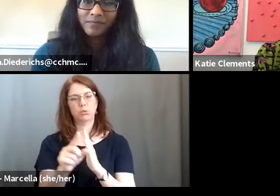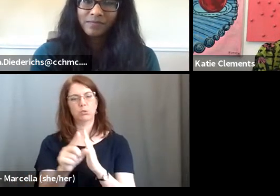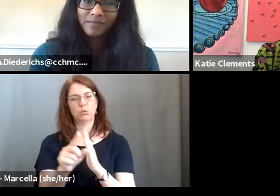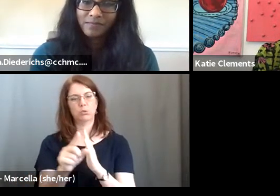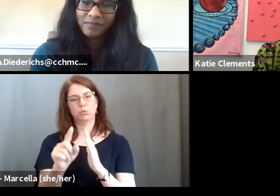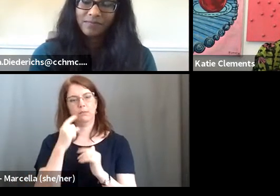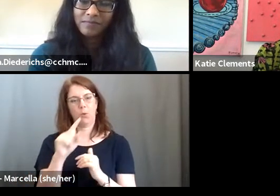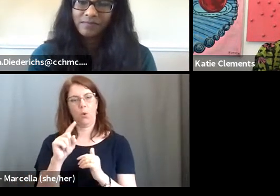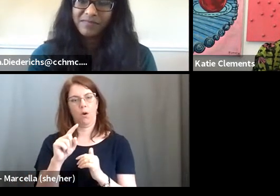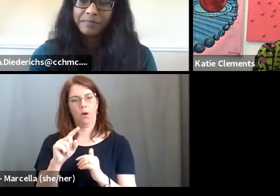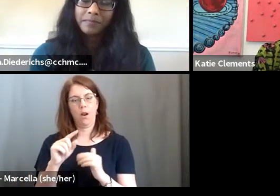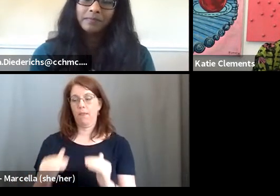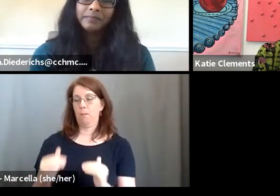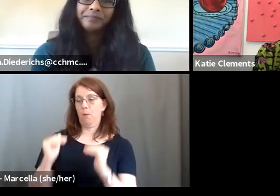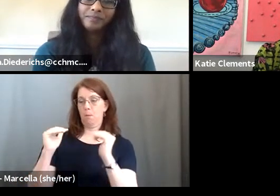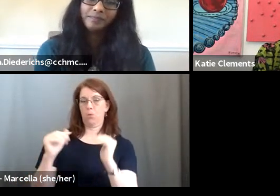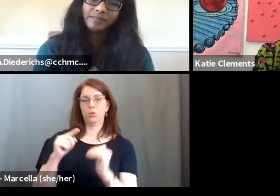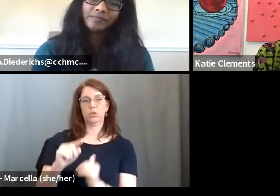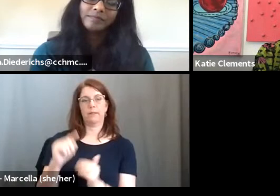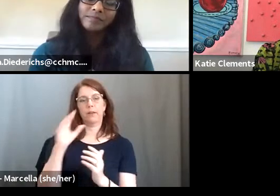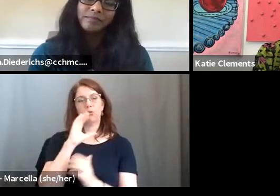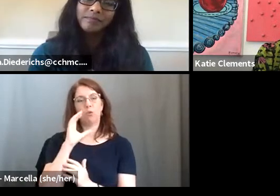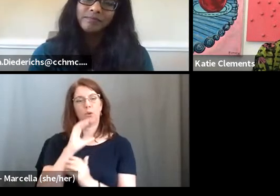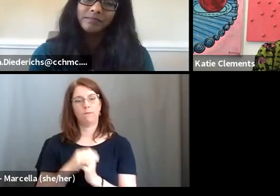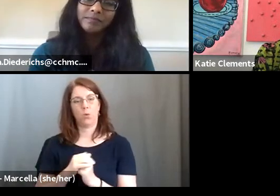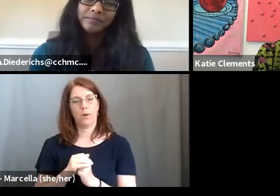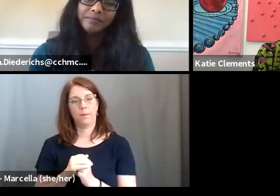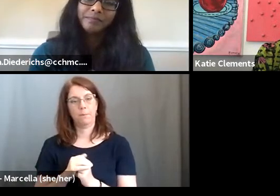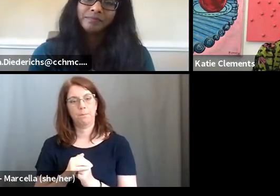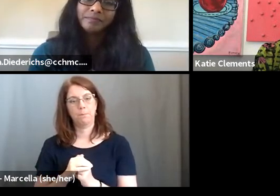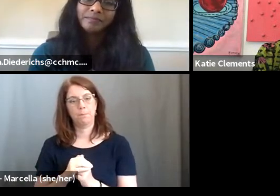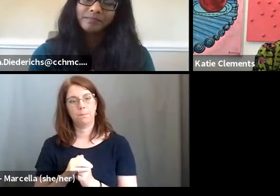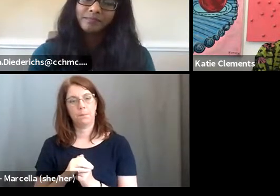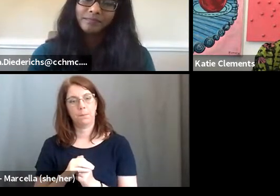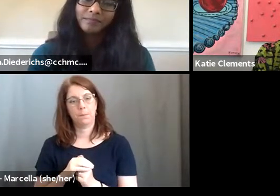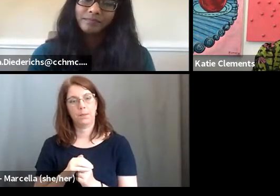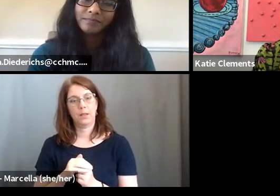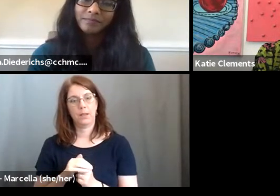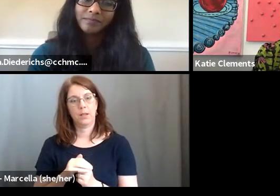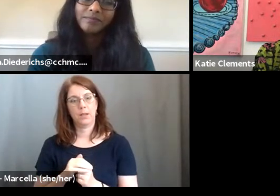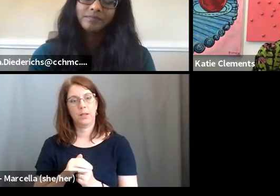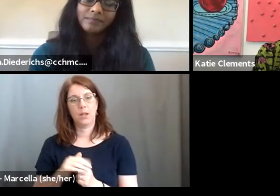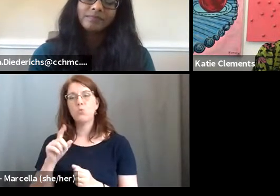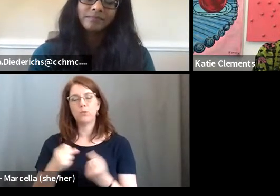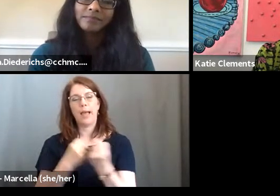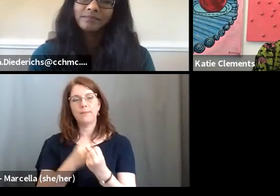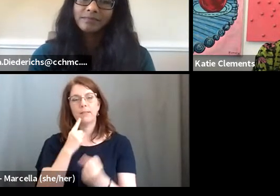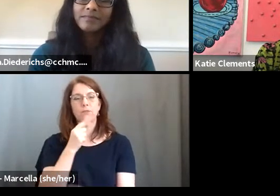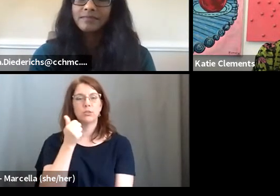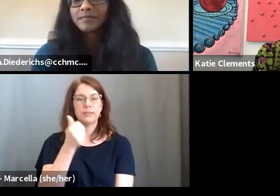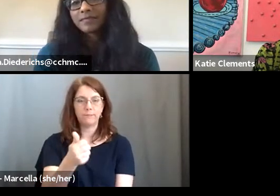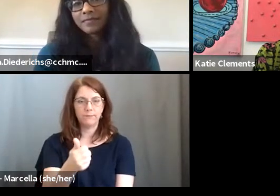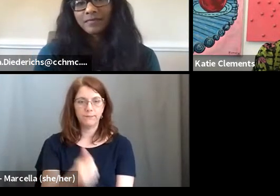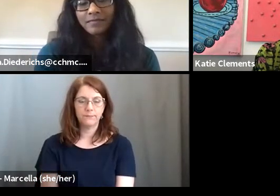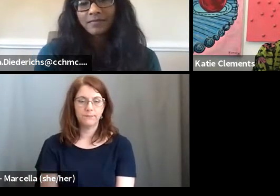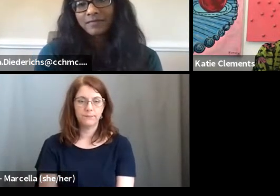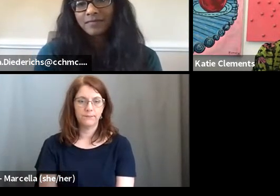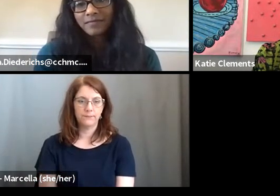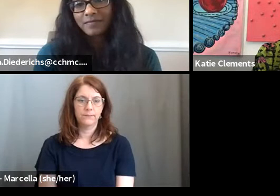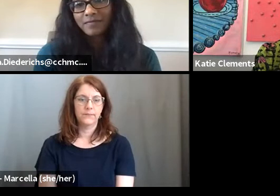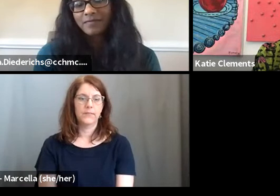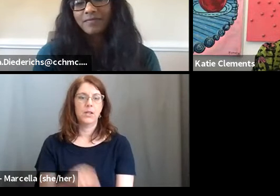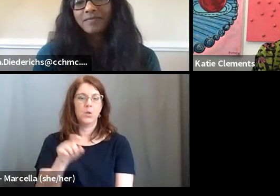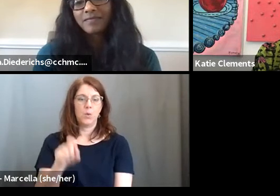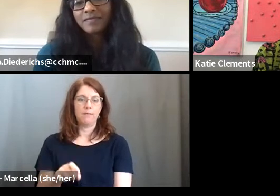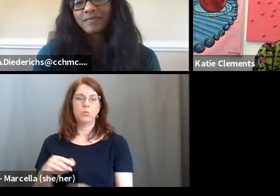the promotion that you're looking for. Um, you have to be your own advocate. So, um, and you have to